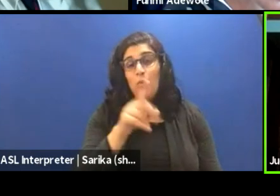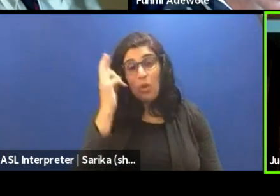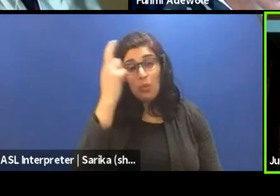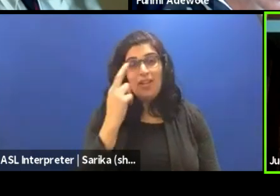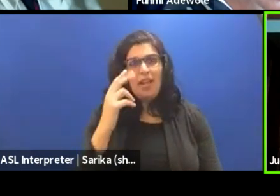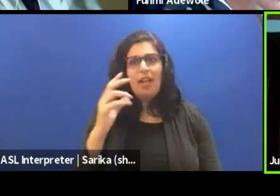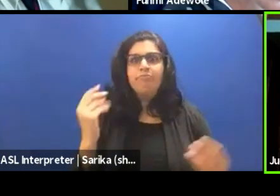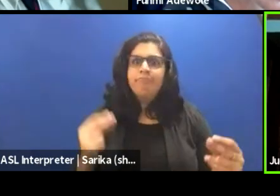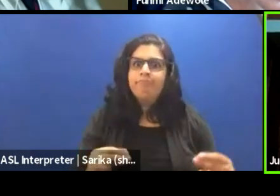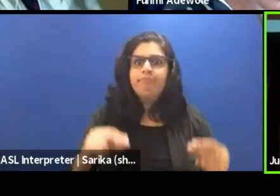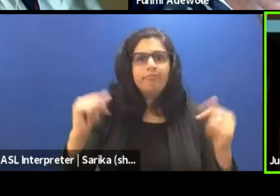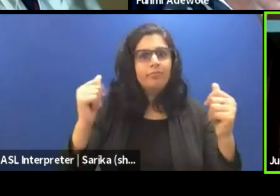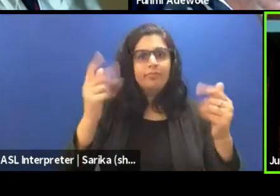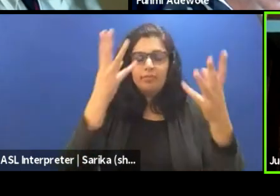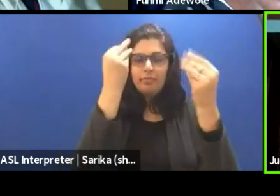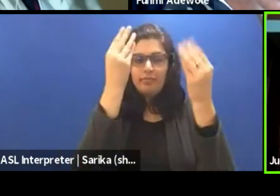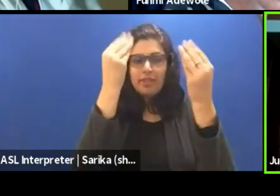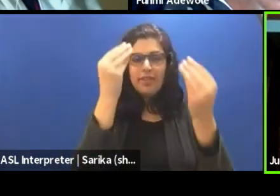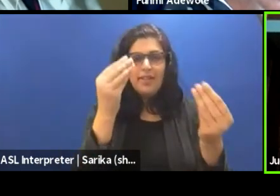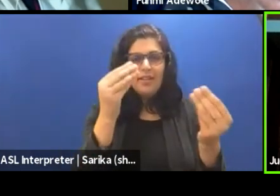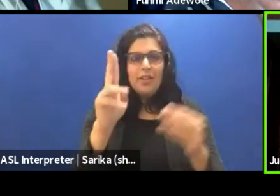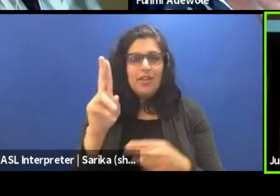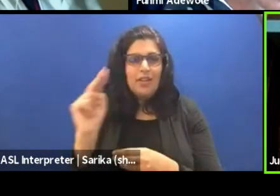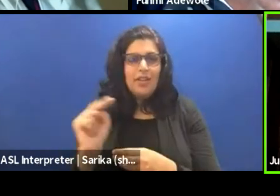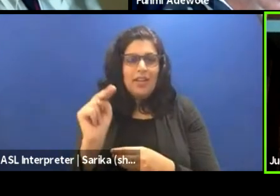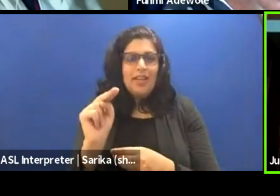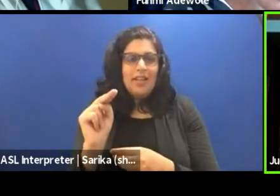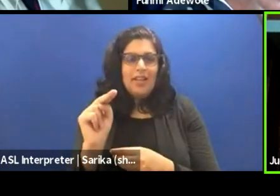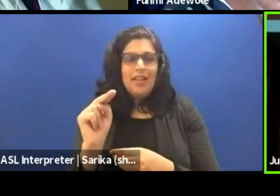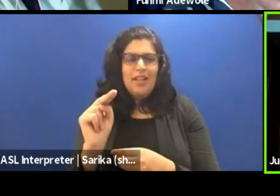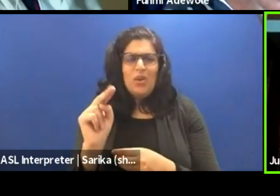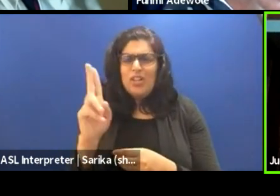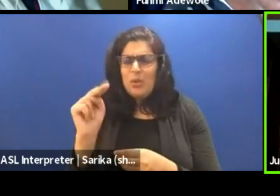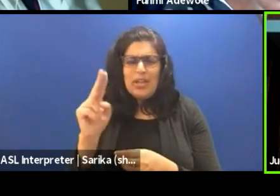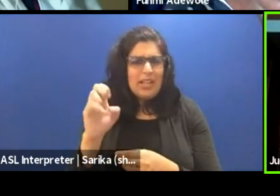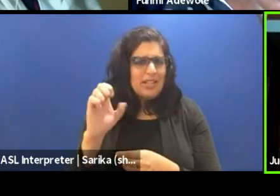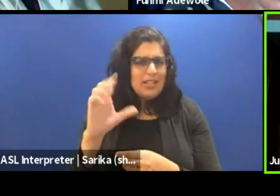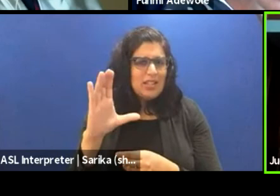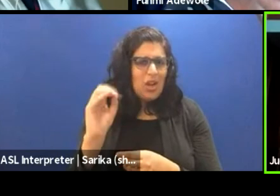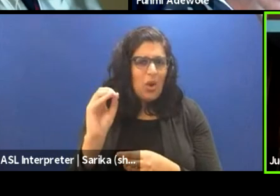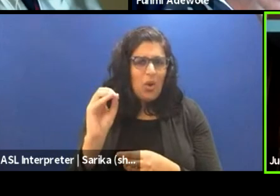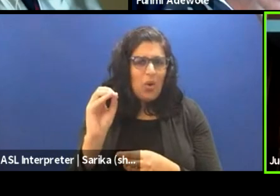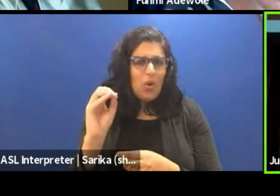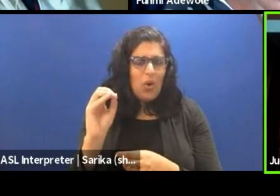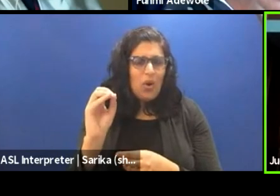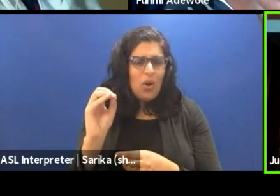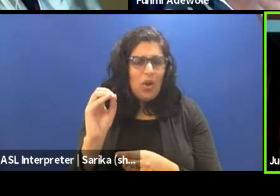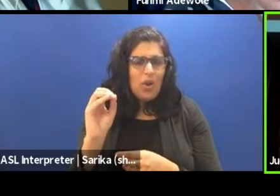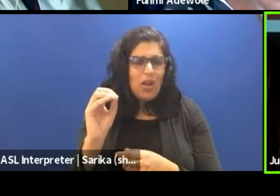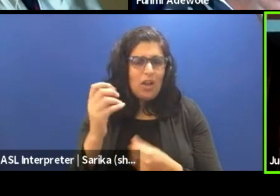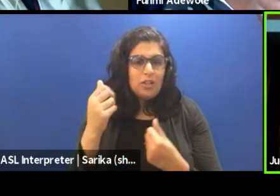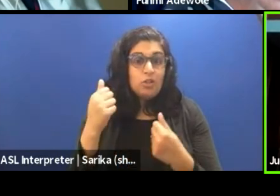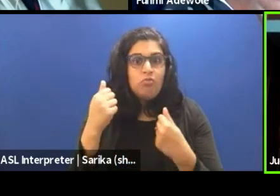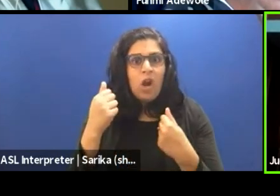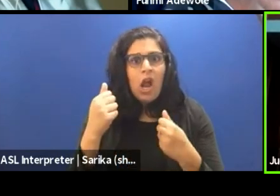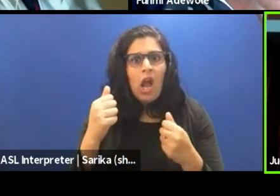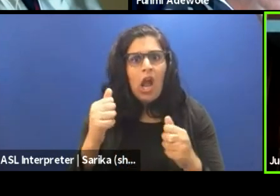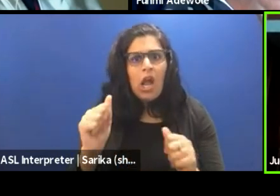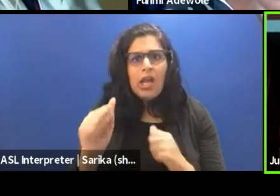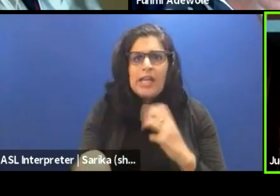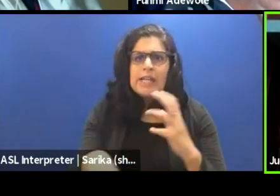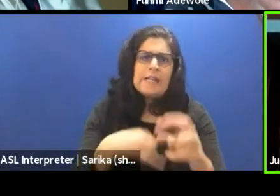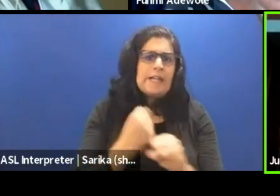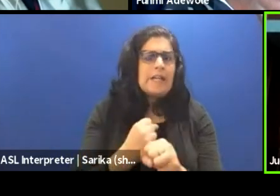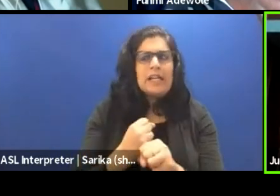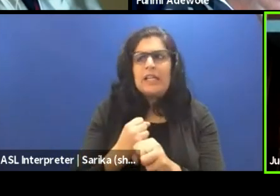this information that the UNDP, or this is UNESCO, I can't remember one of the United Nations bodies have been trying for years to get